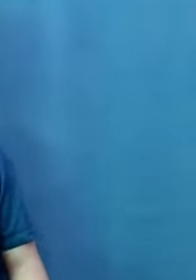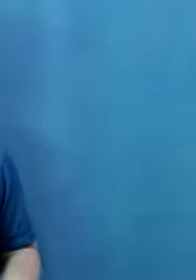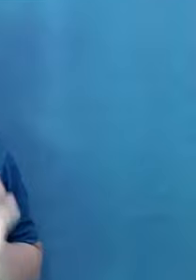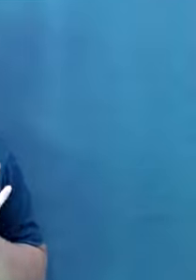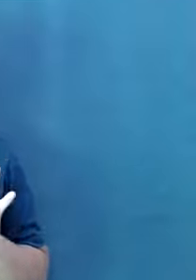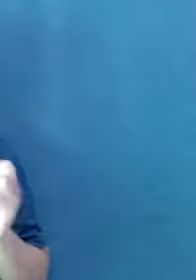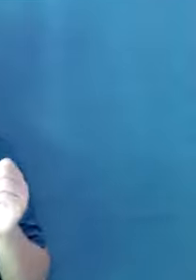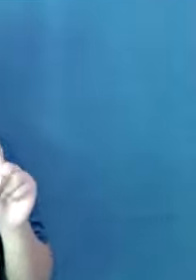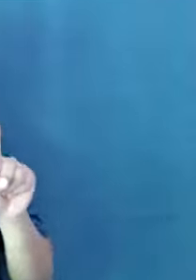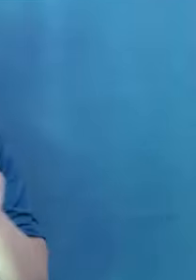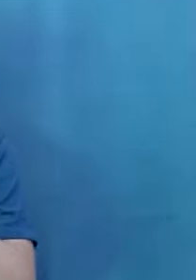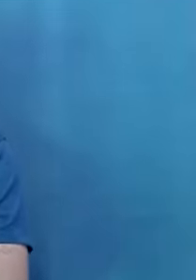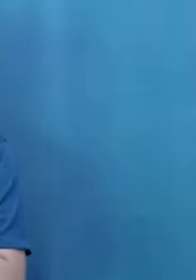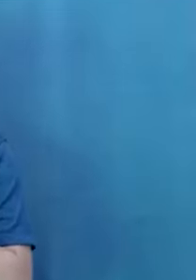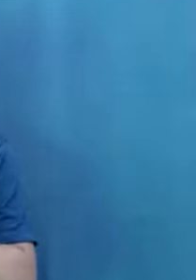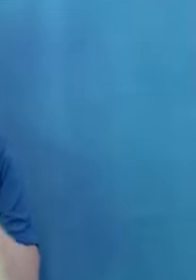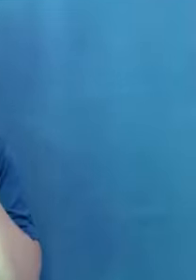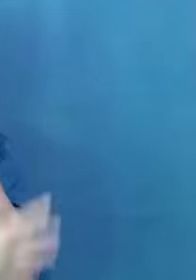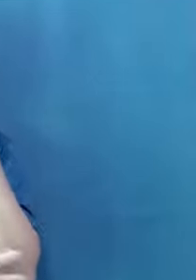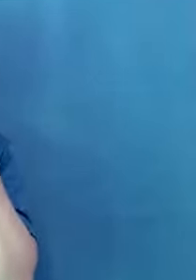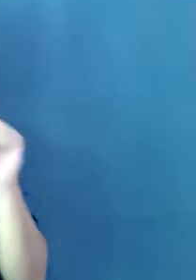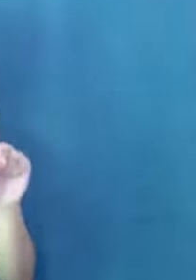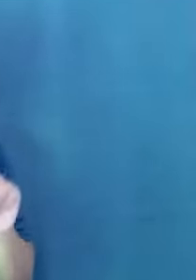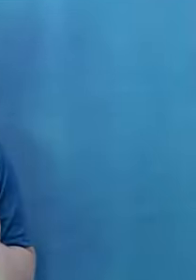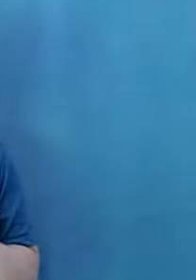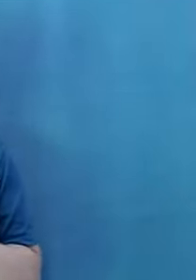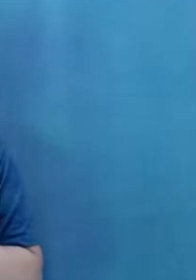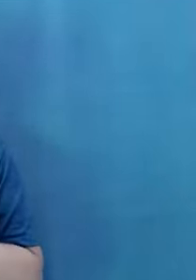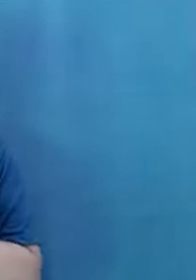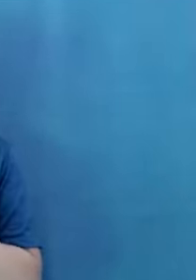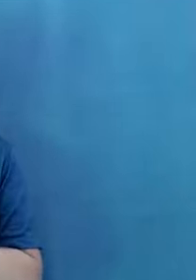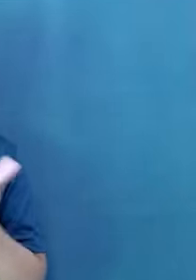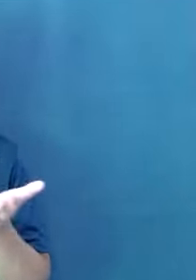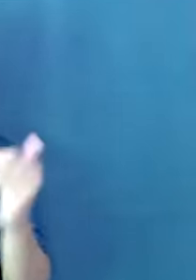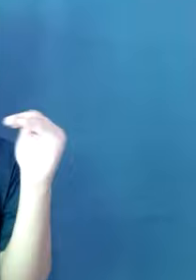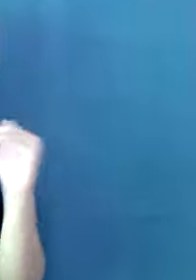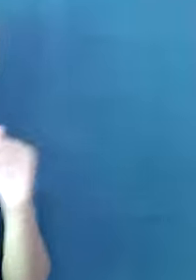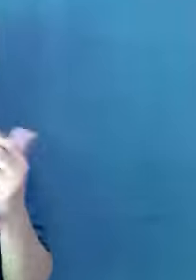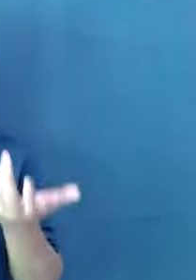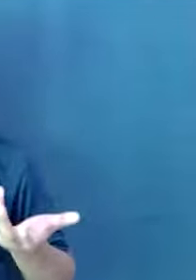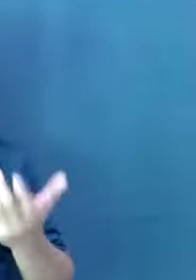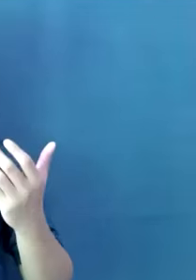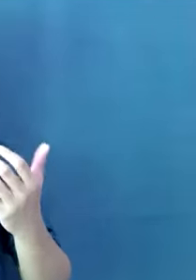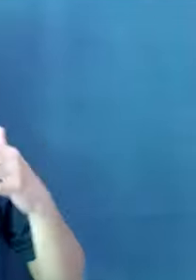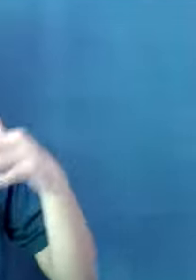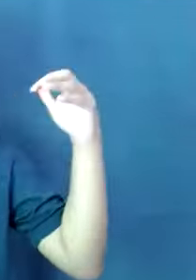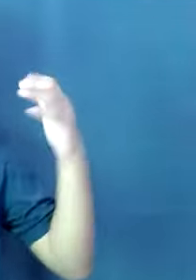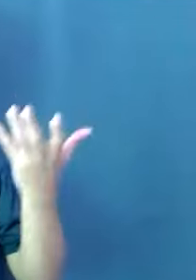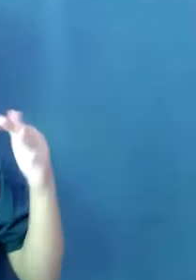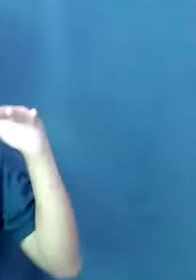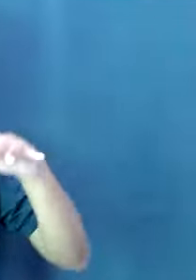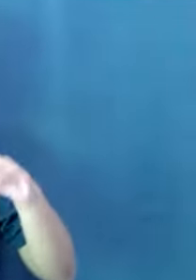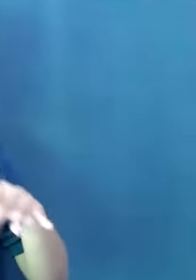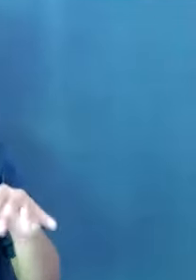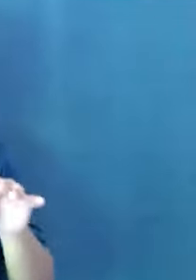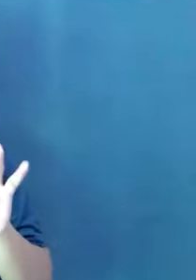in different regions, right? So to hold example, cross-regional conferences, would this still be helpful or closed captioning